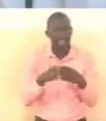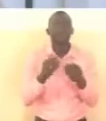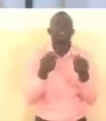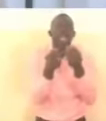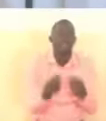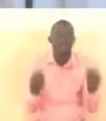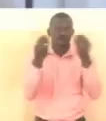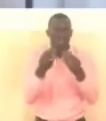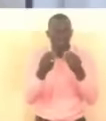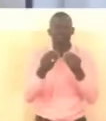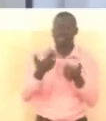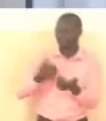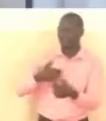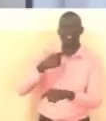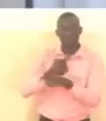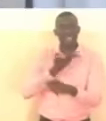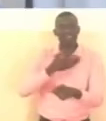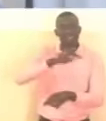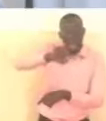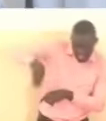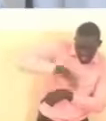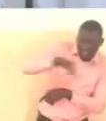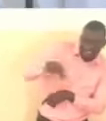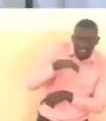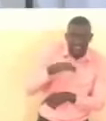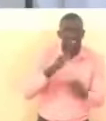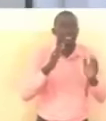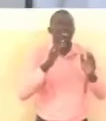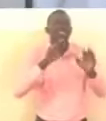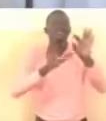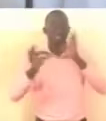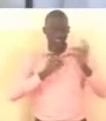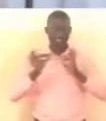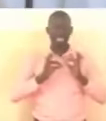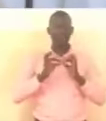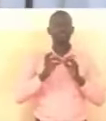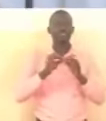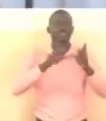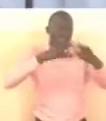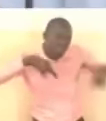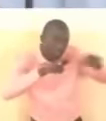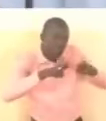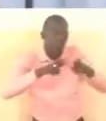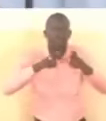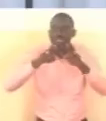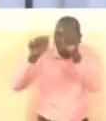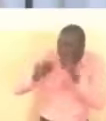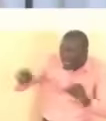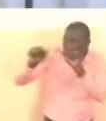values that cut across our families clans districts regions